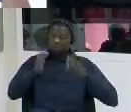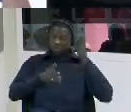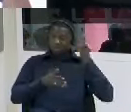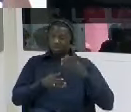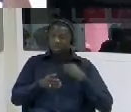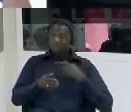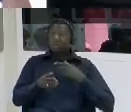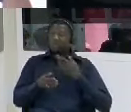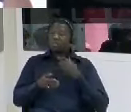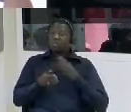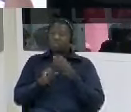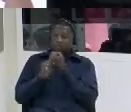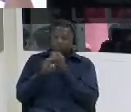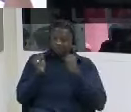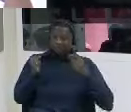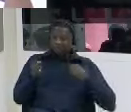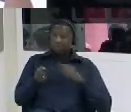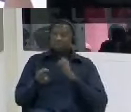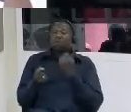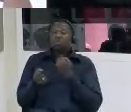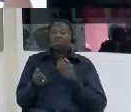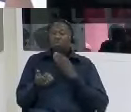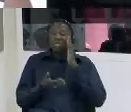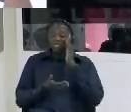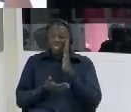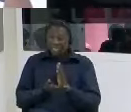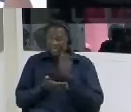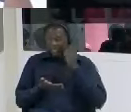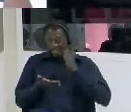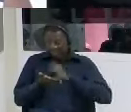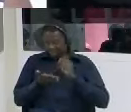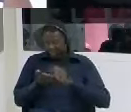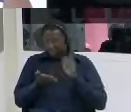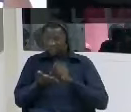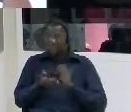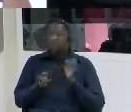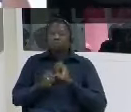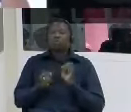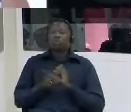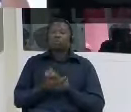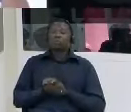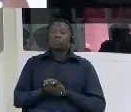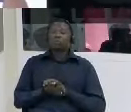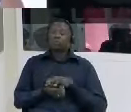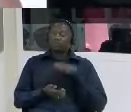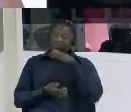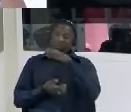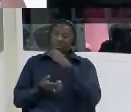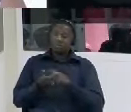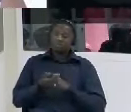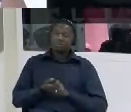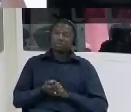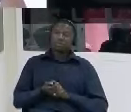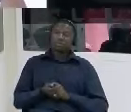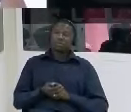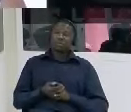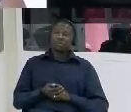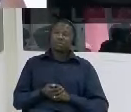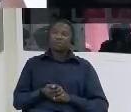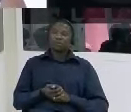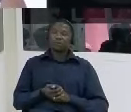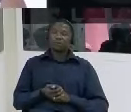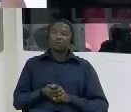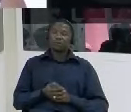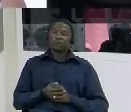what the time period was between the first torture and your second torture it was